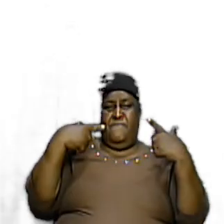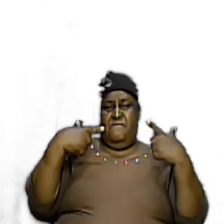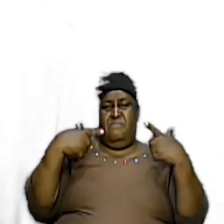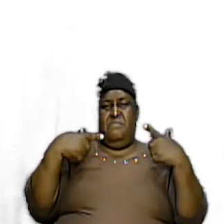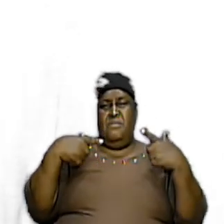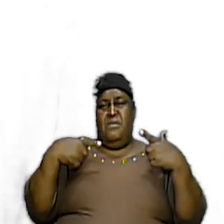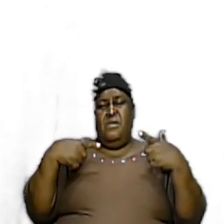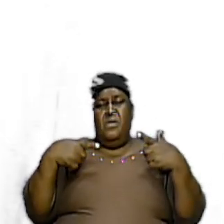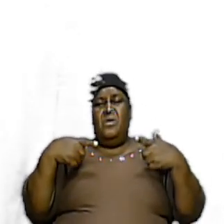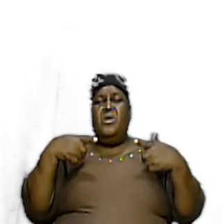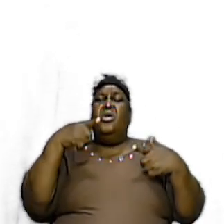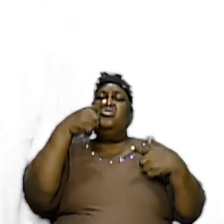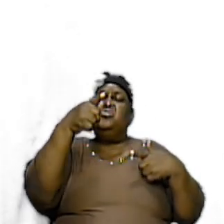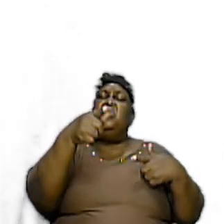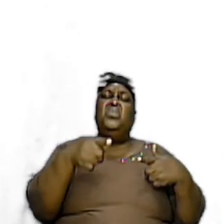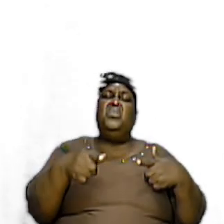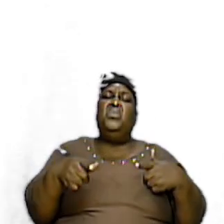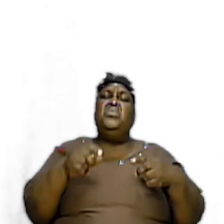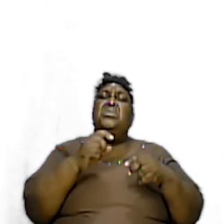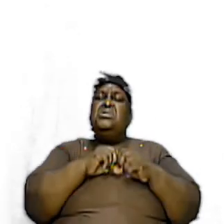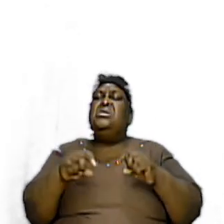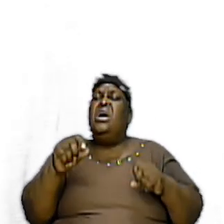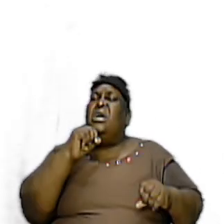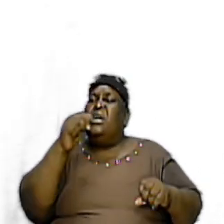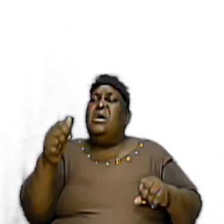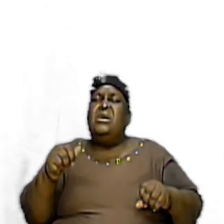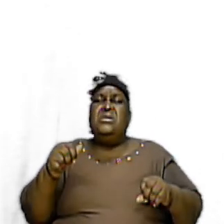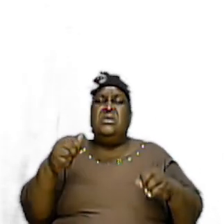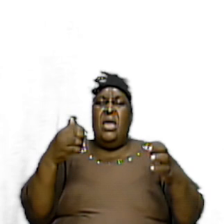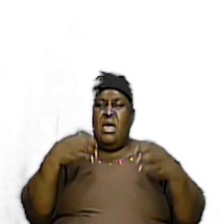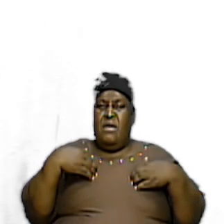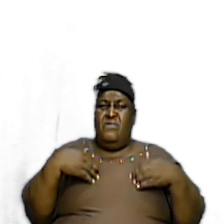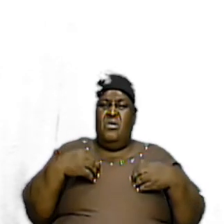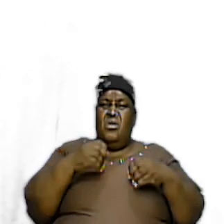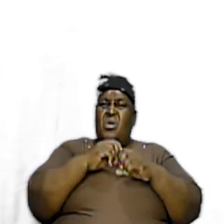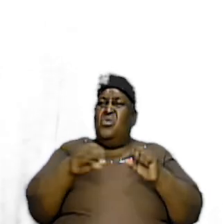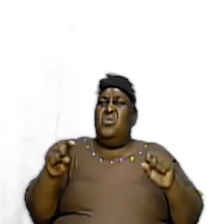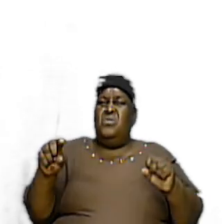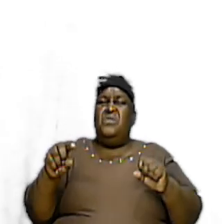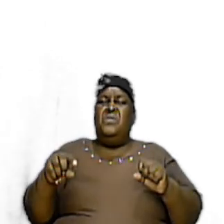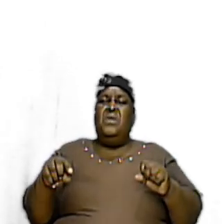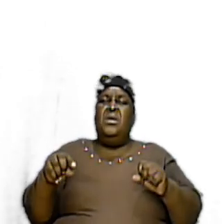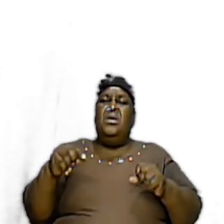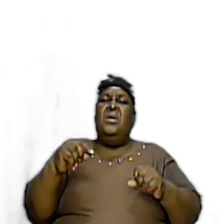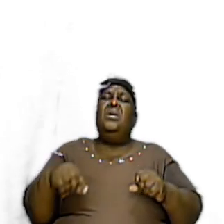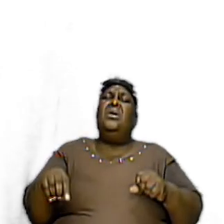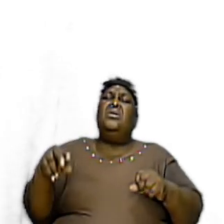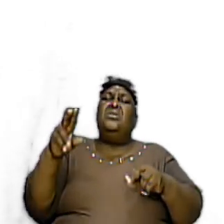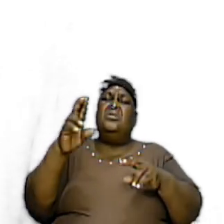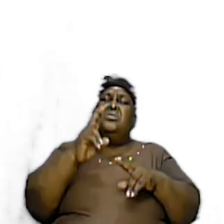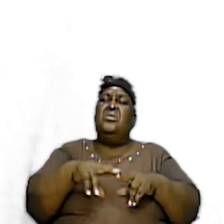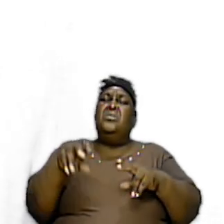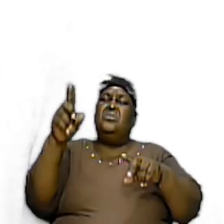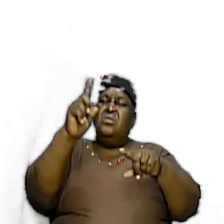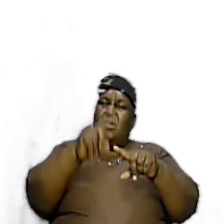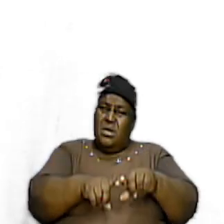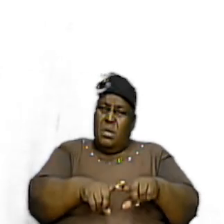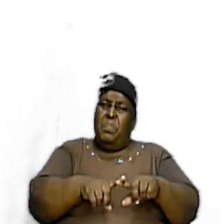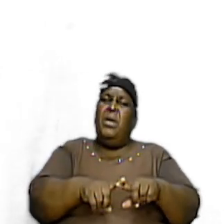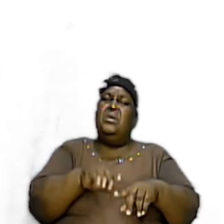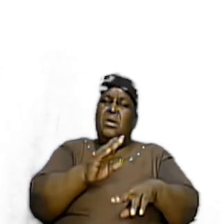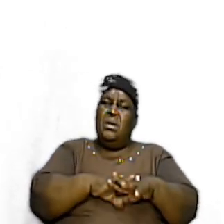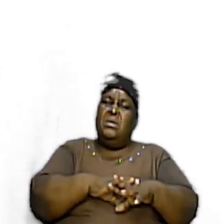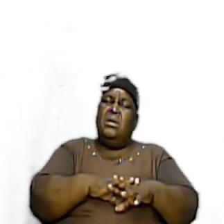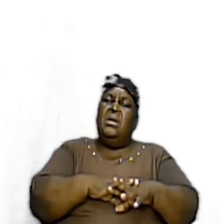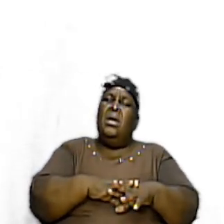Because You would Not have Any sustenance From the Head Or the Rest of The body The heart Pumps the Blood And the Blood Goes